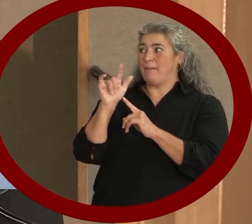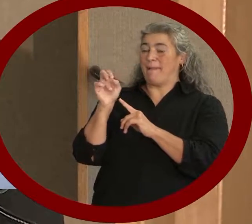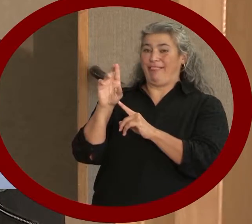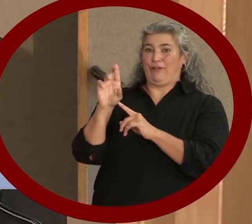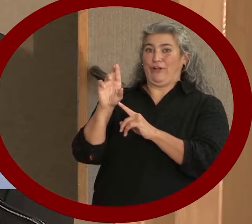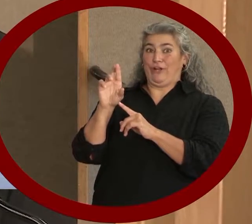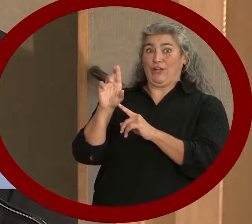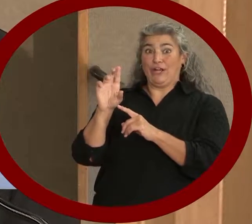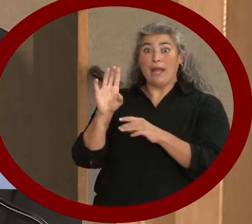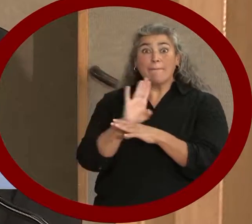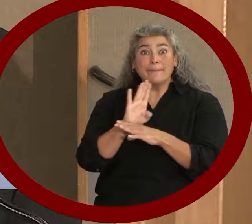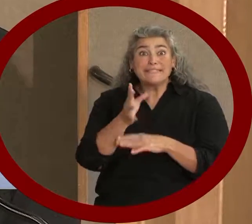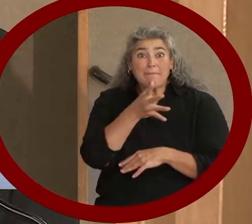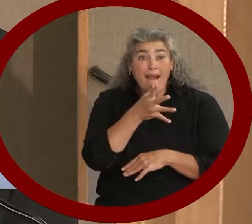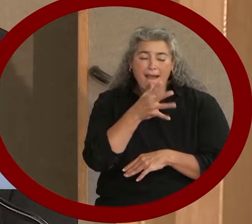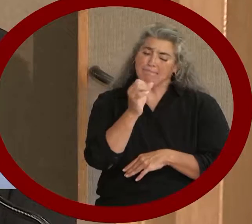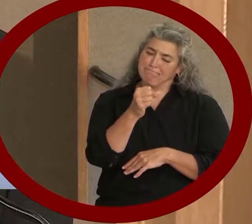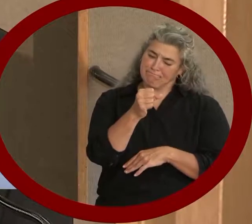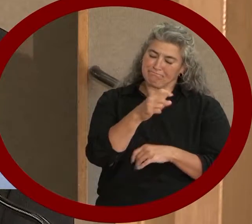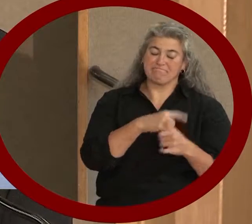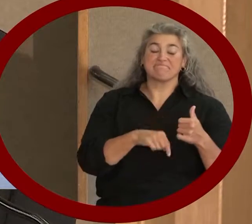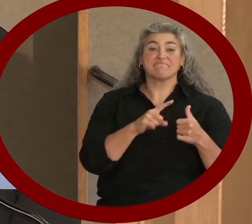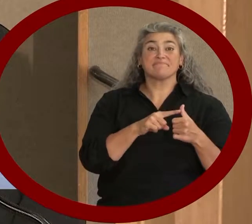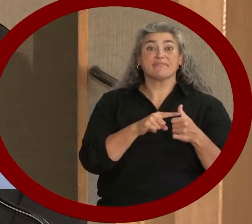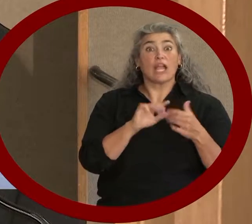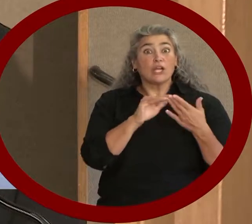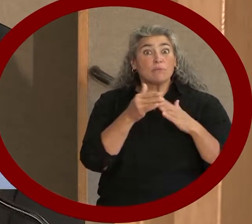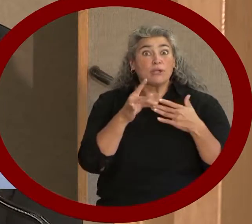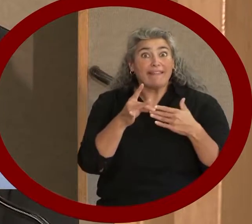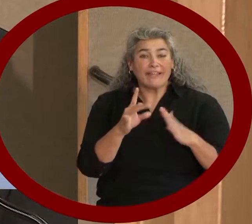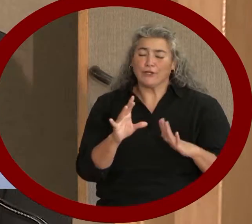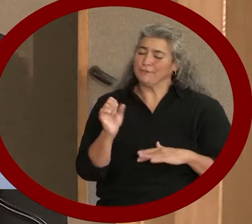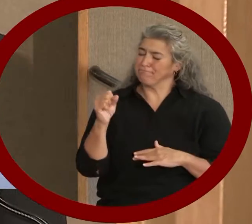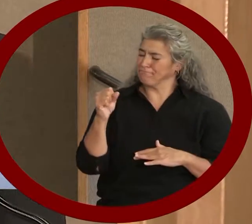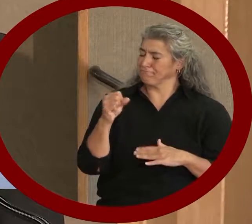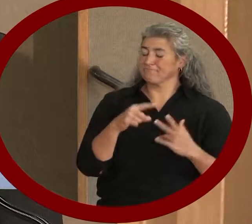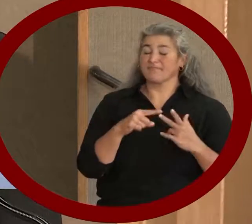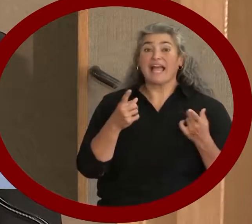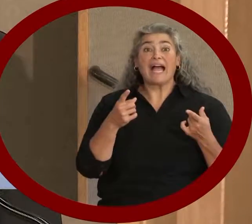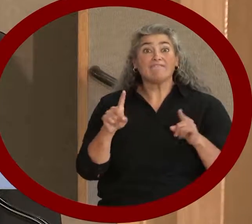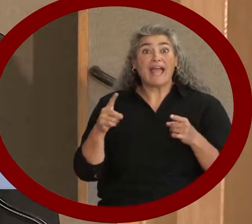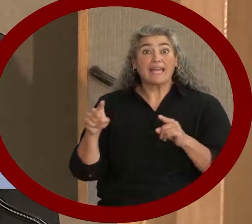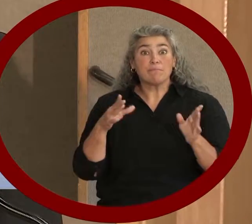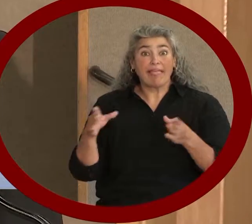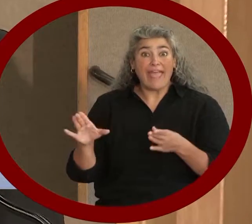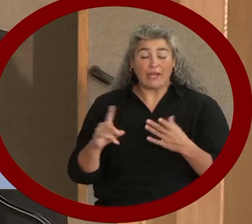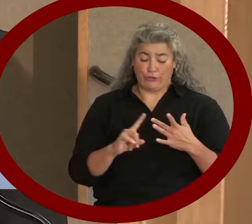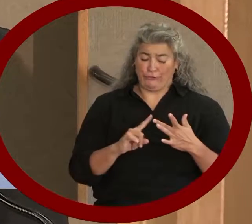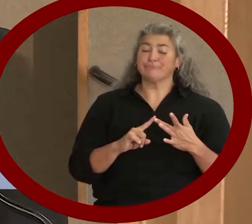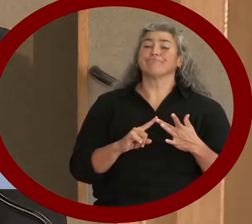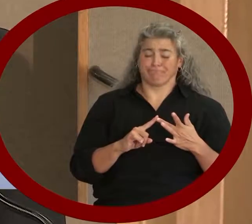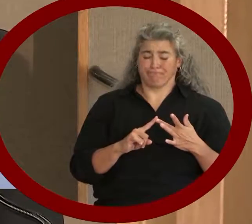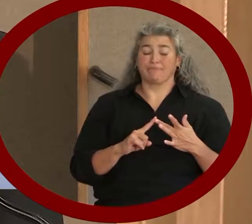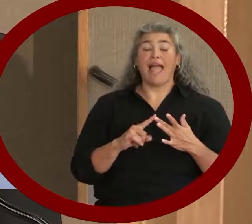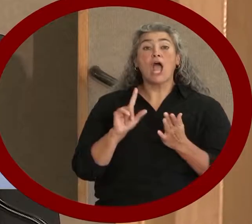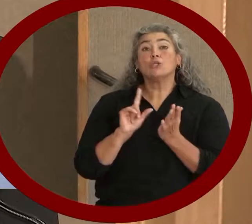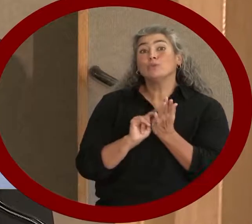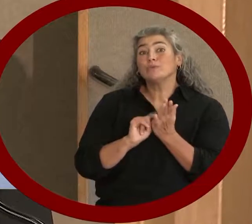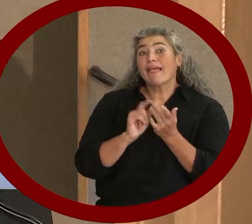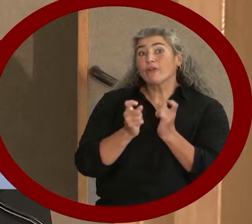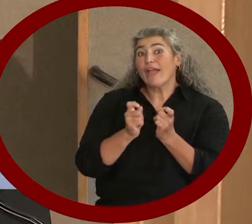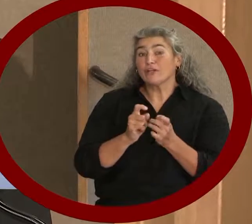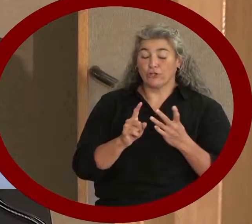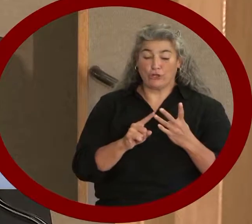to being a busy mom, is also a community leader, event planner, newsletter editor, sibling